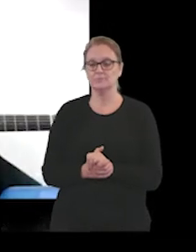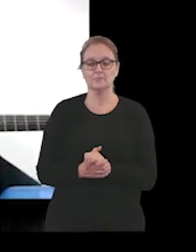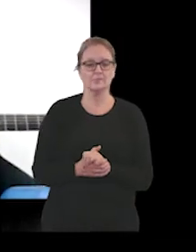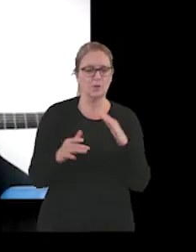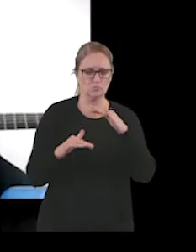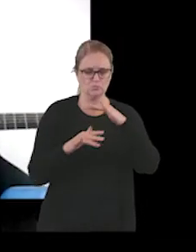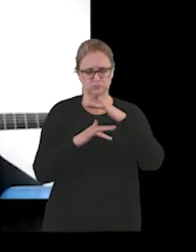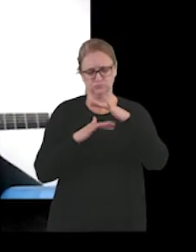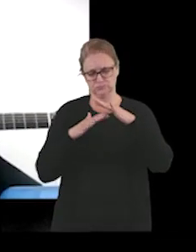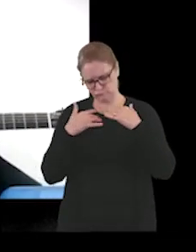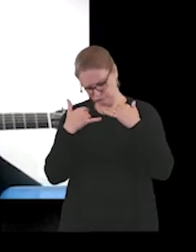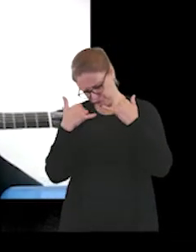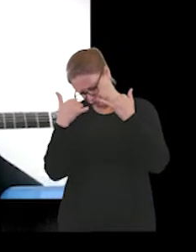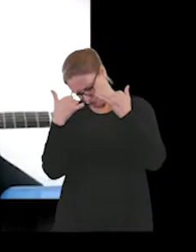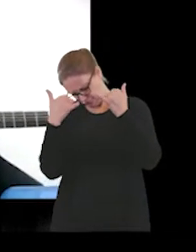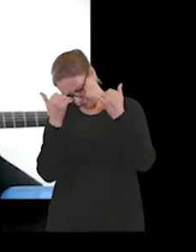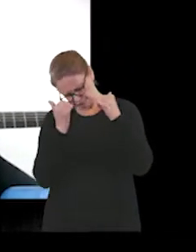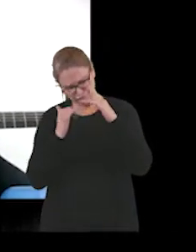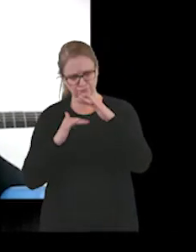the specialist.